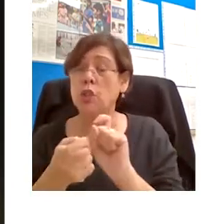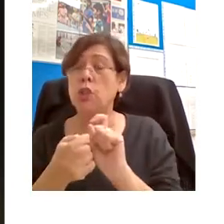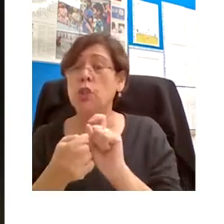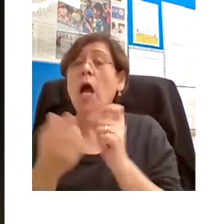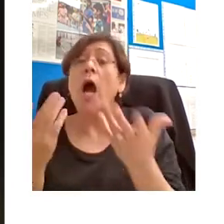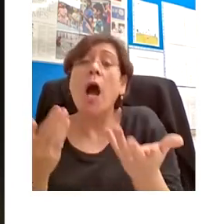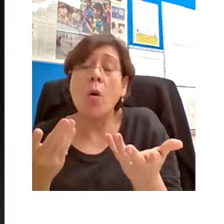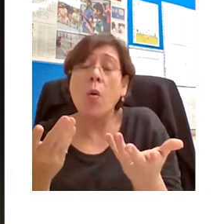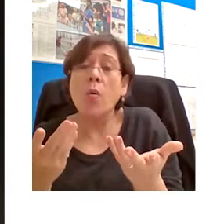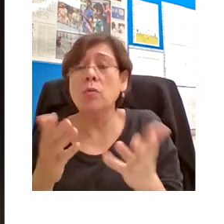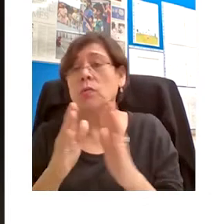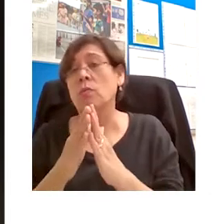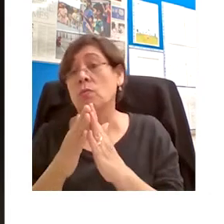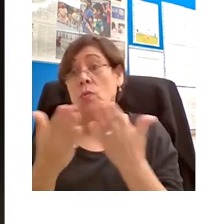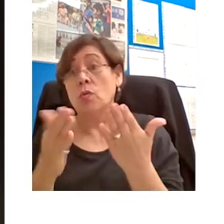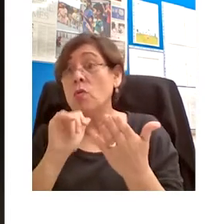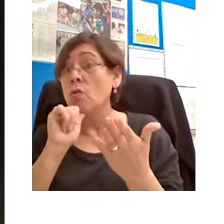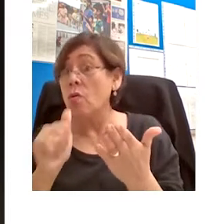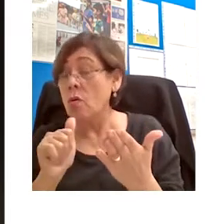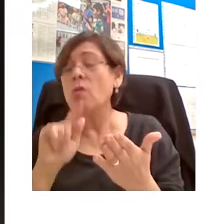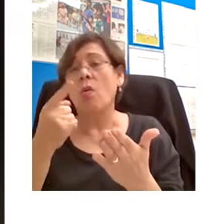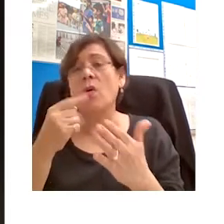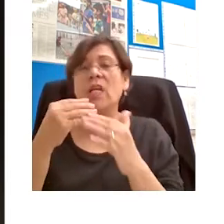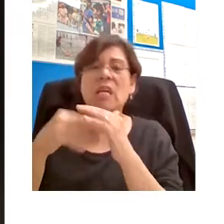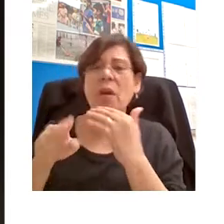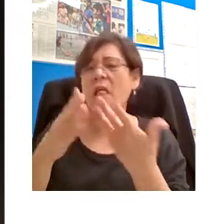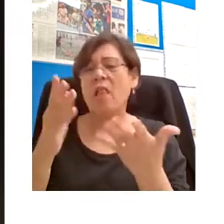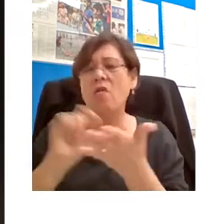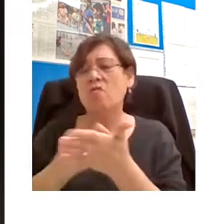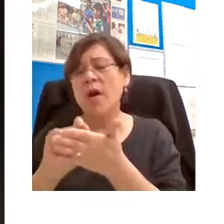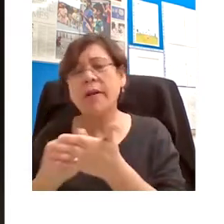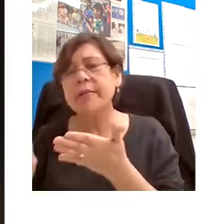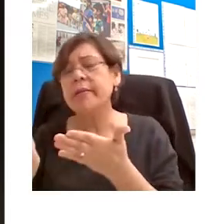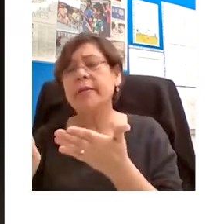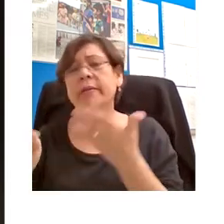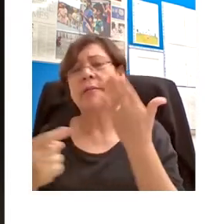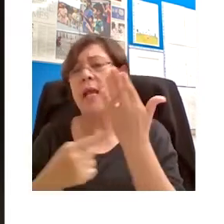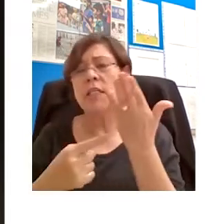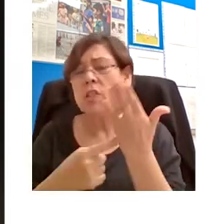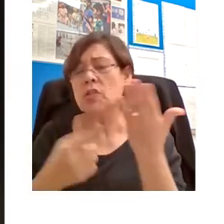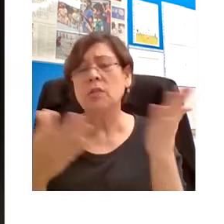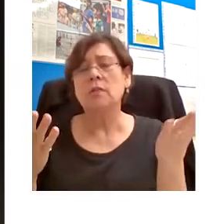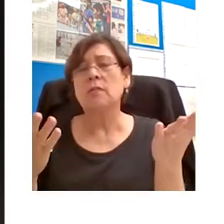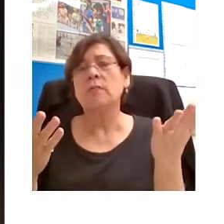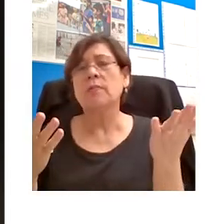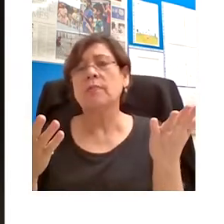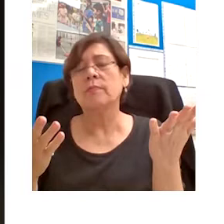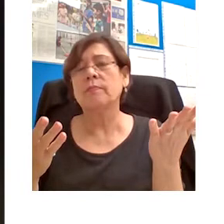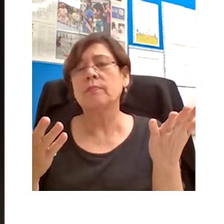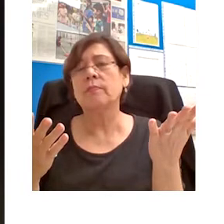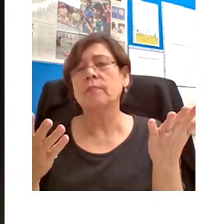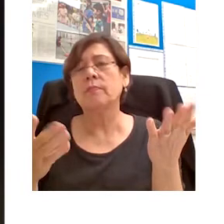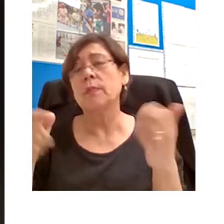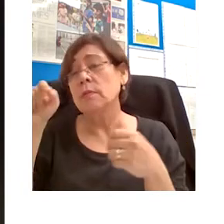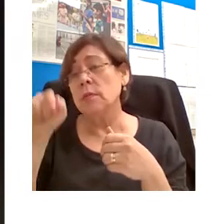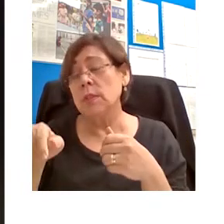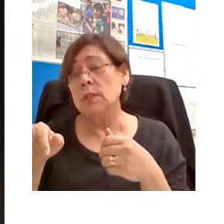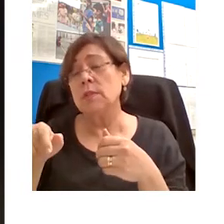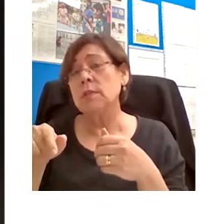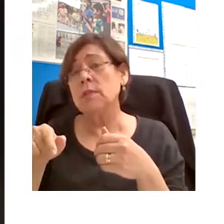It greatly expanded the range of reading material available. And this eventually